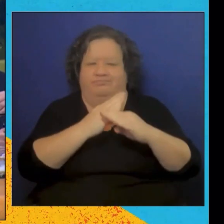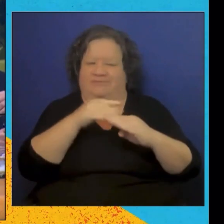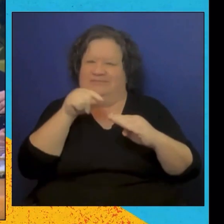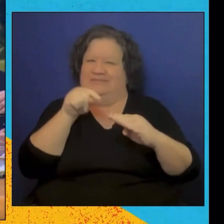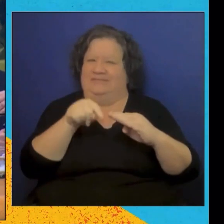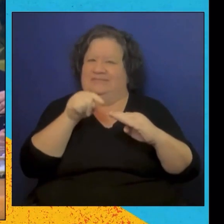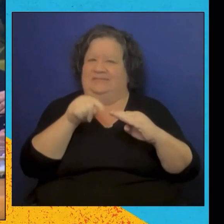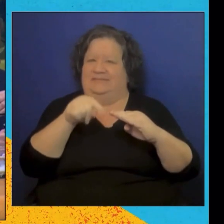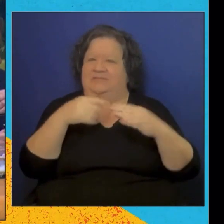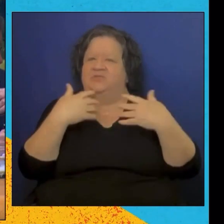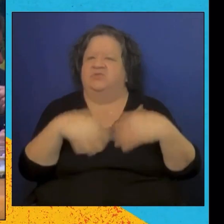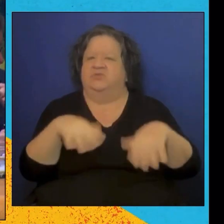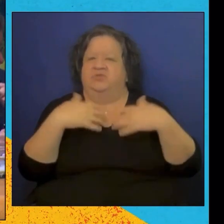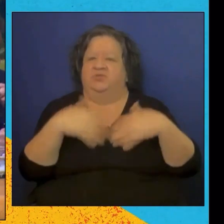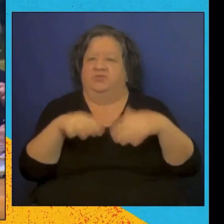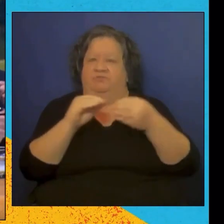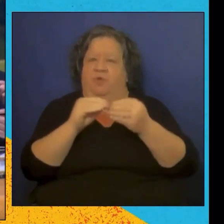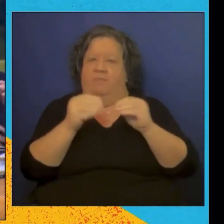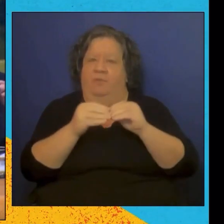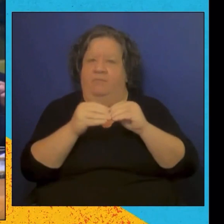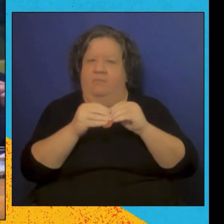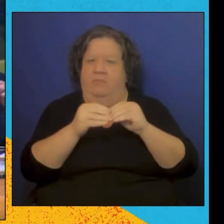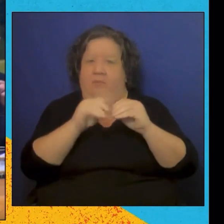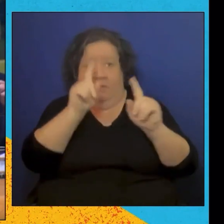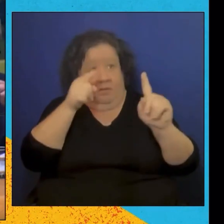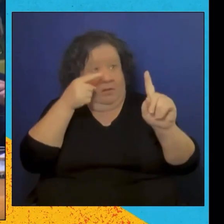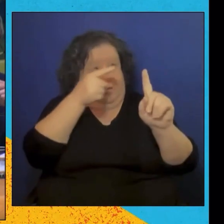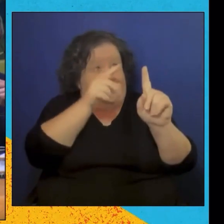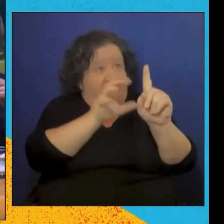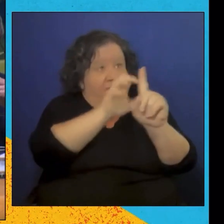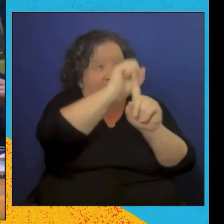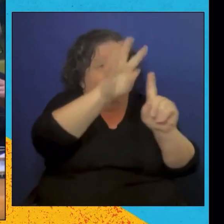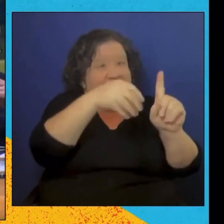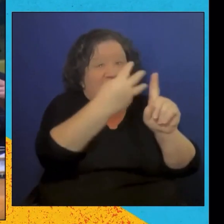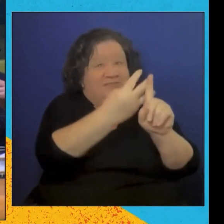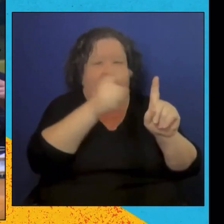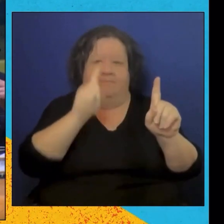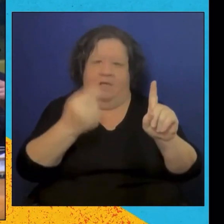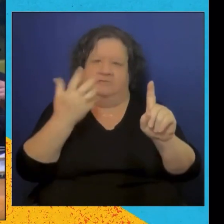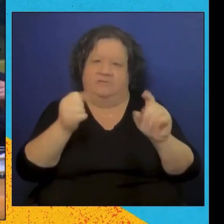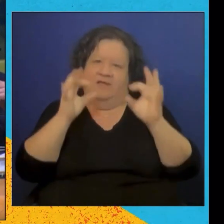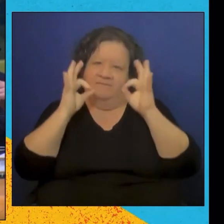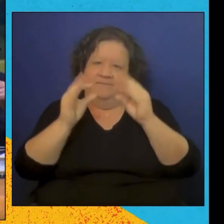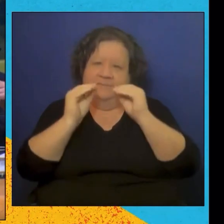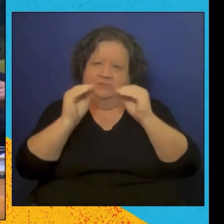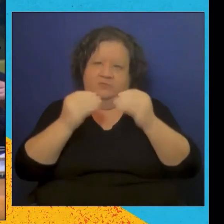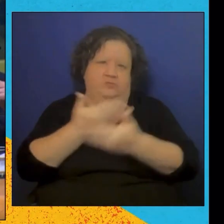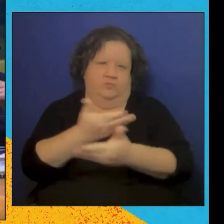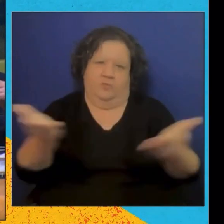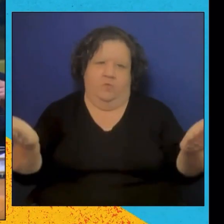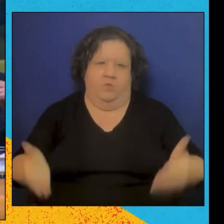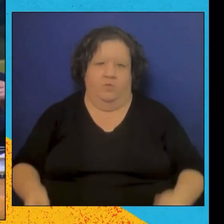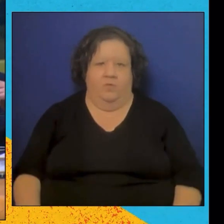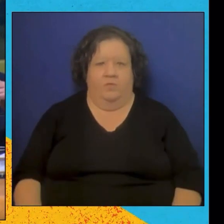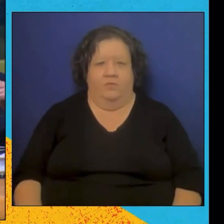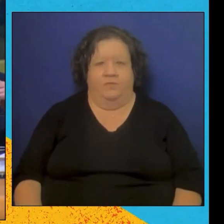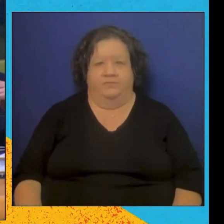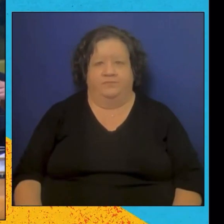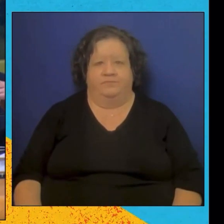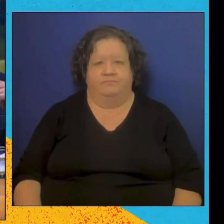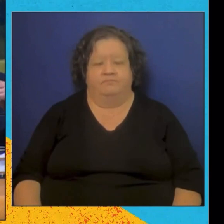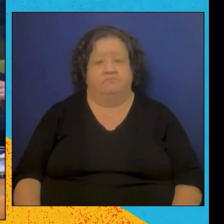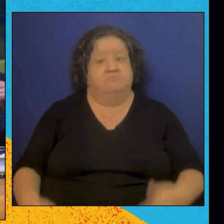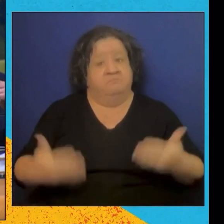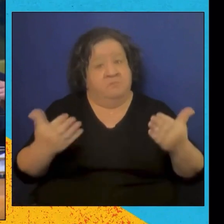schools and 1 million children in 67 countries, with our valuable partners so far. We both